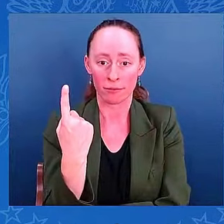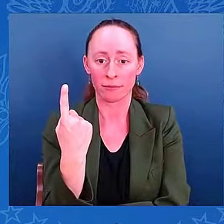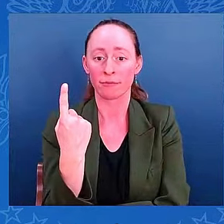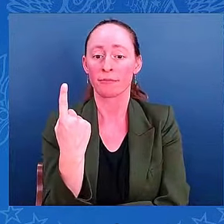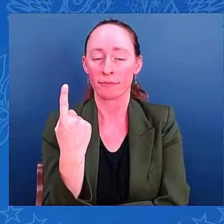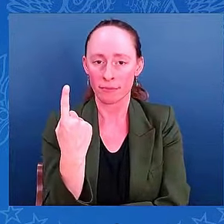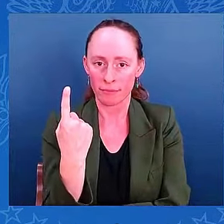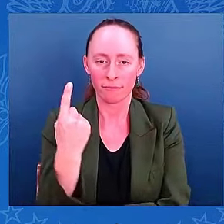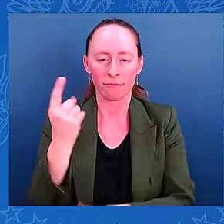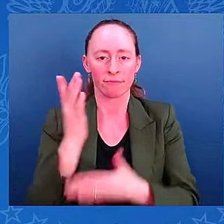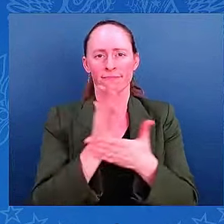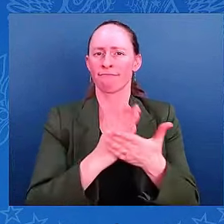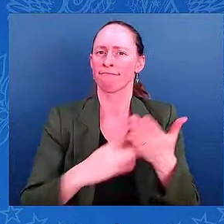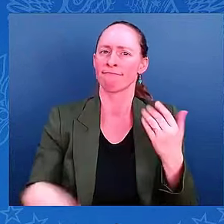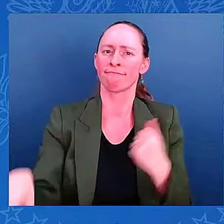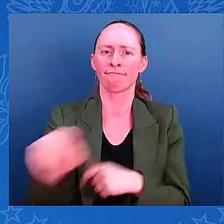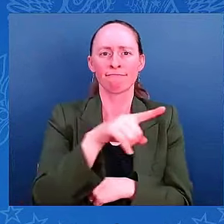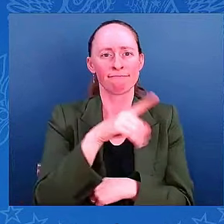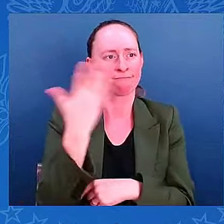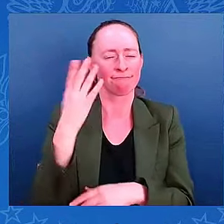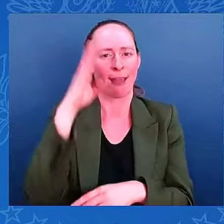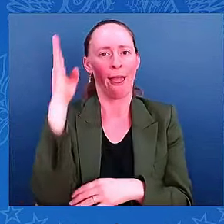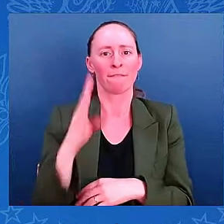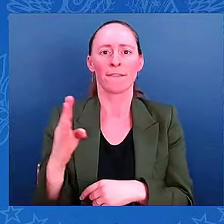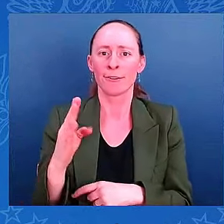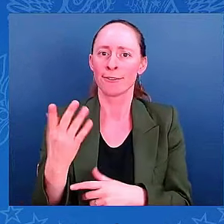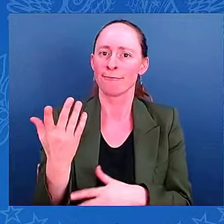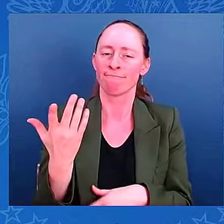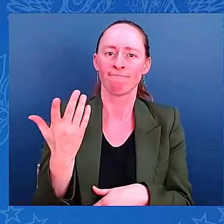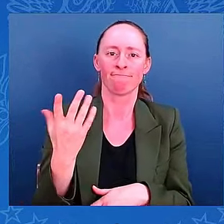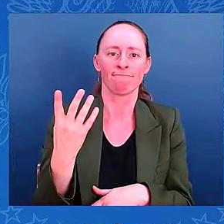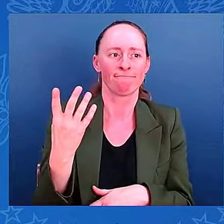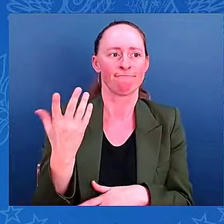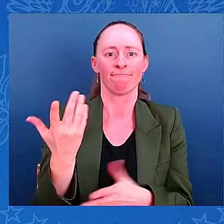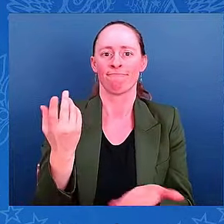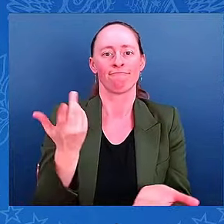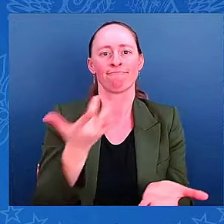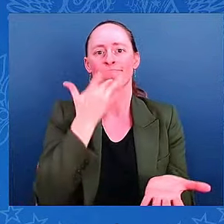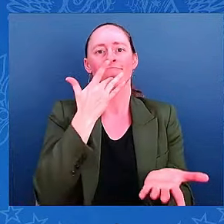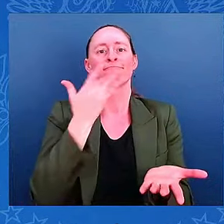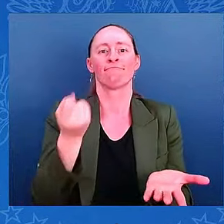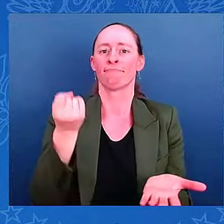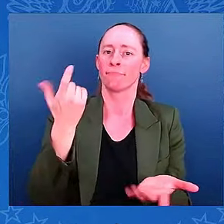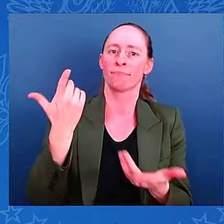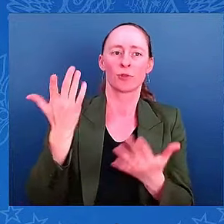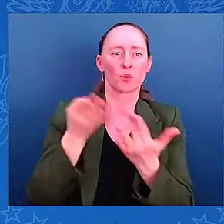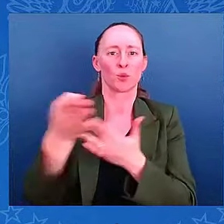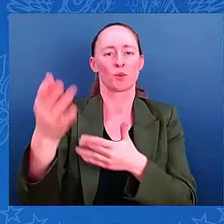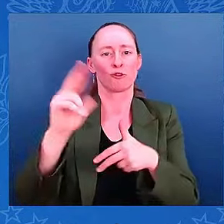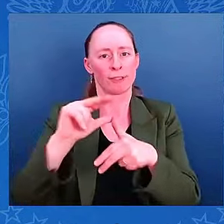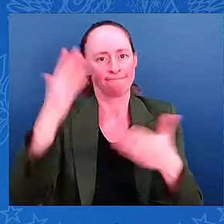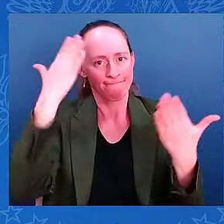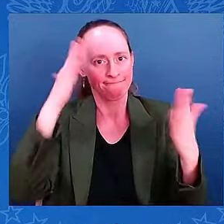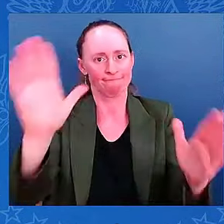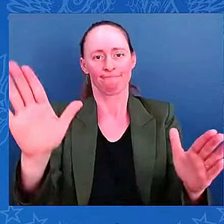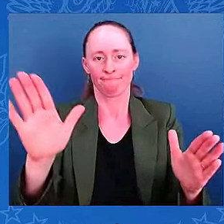may not understand, is that when the rainfall and the flood surge